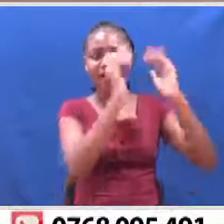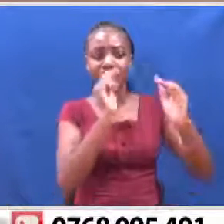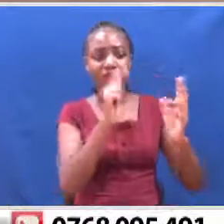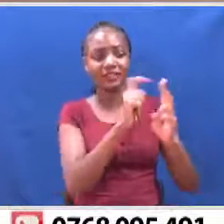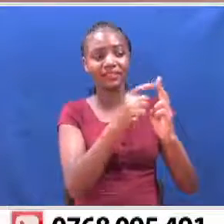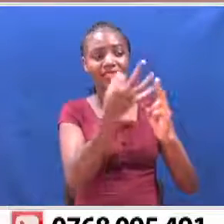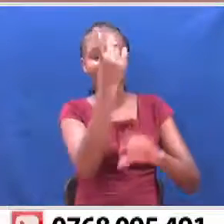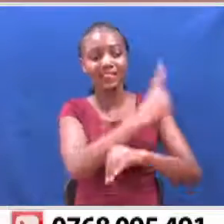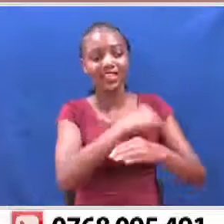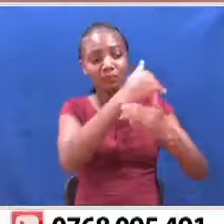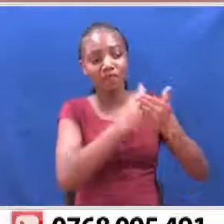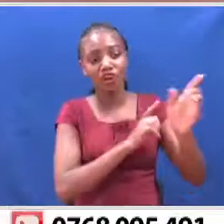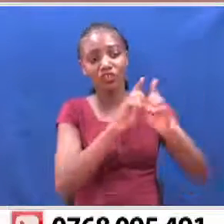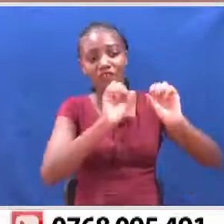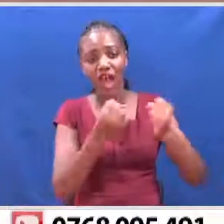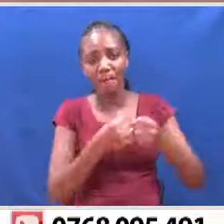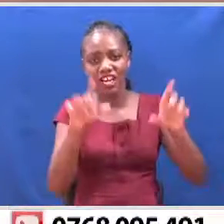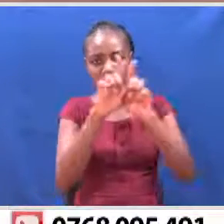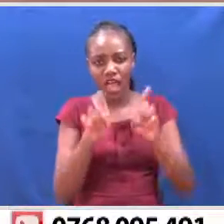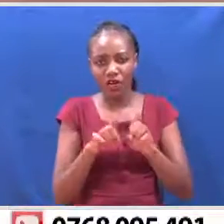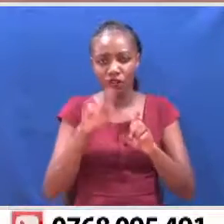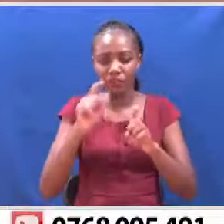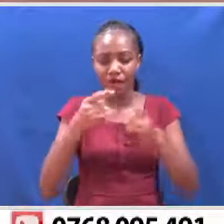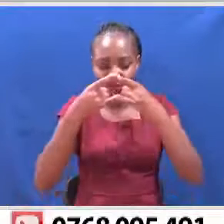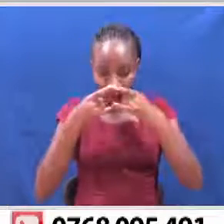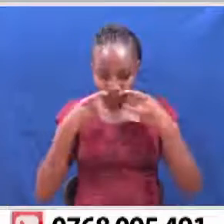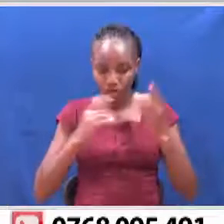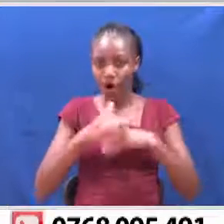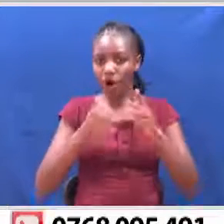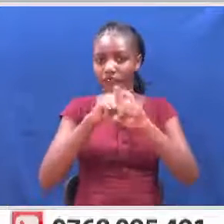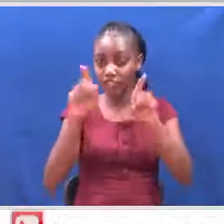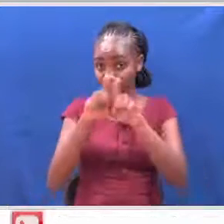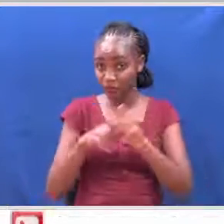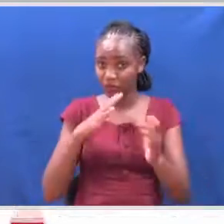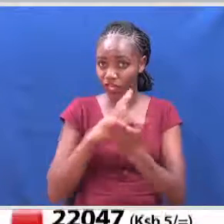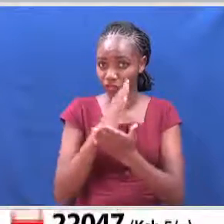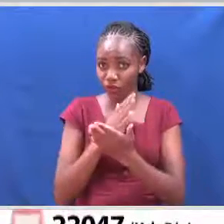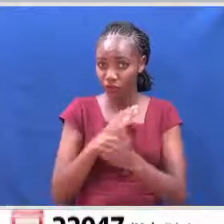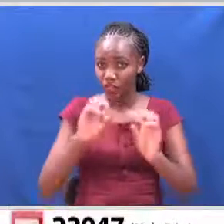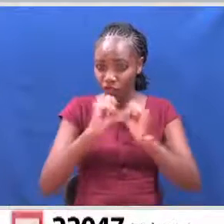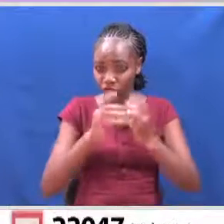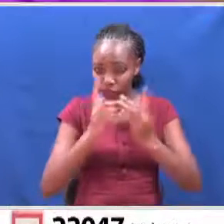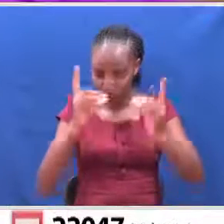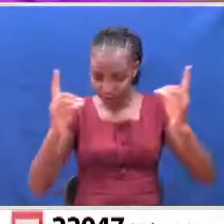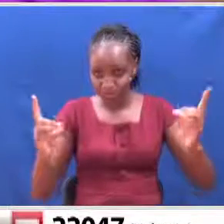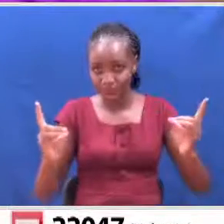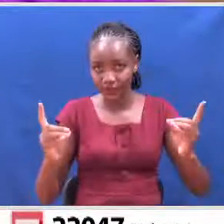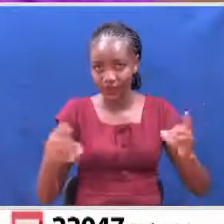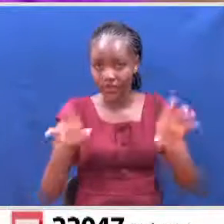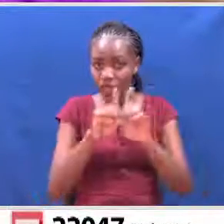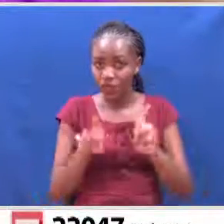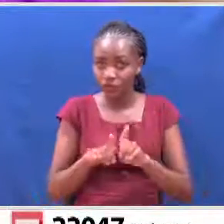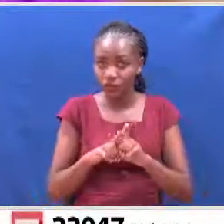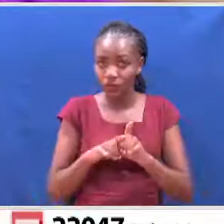days before they travel, wear their masks during the travel while staying six feet from people who are not traveling with them,